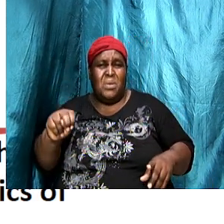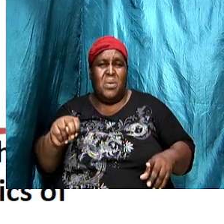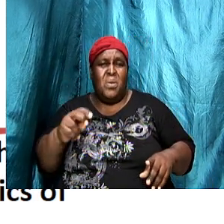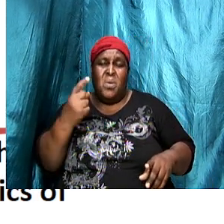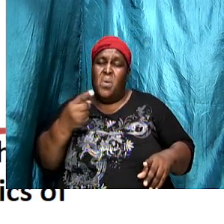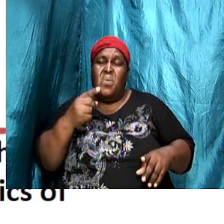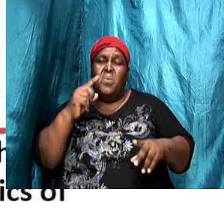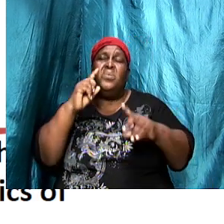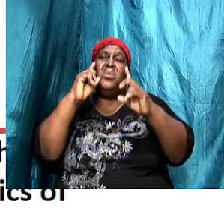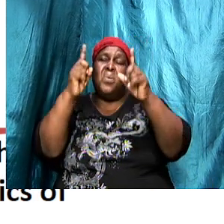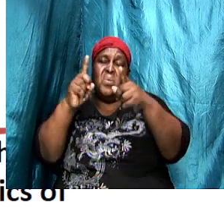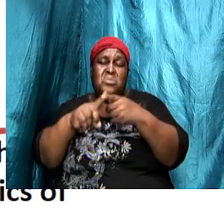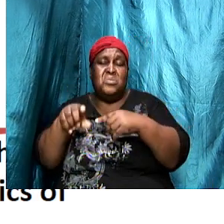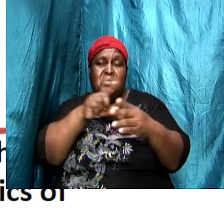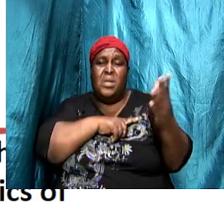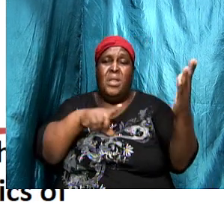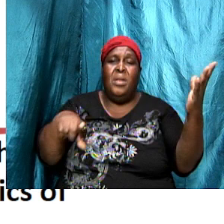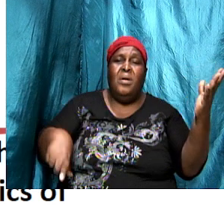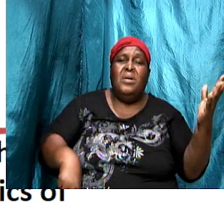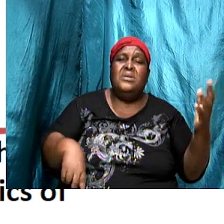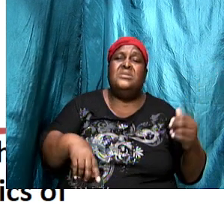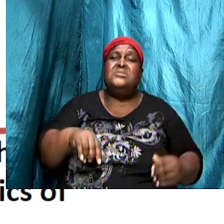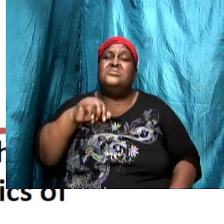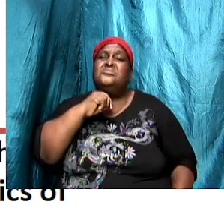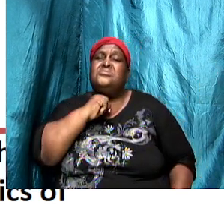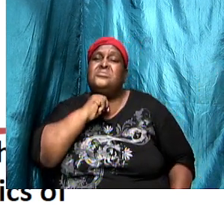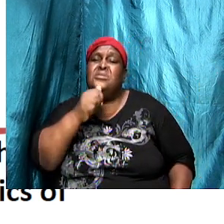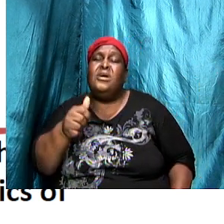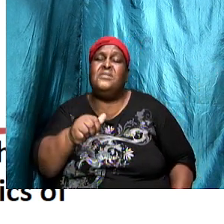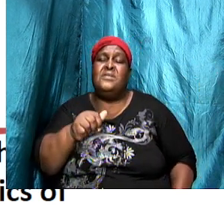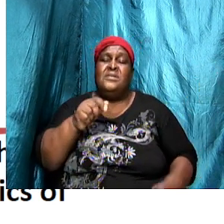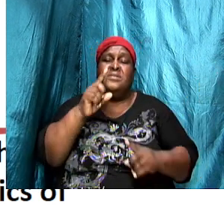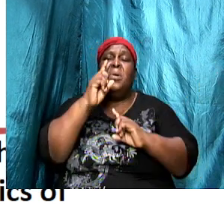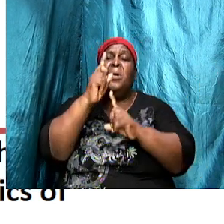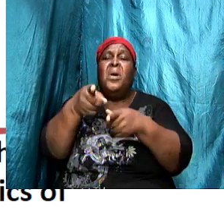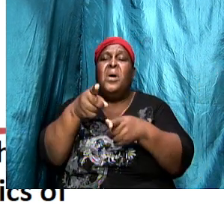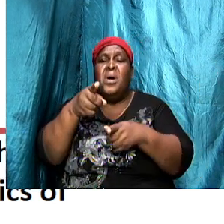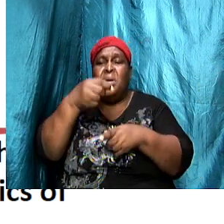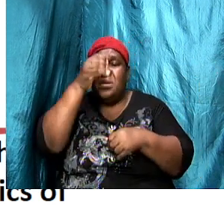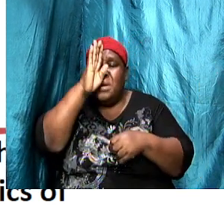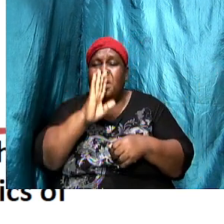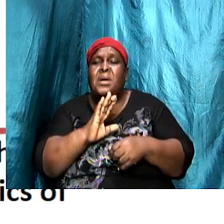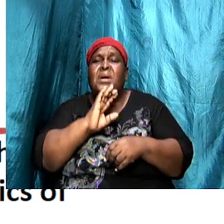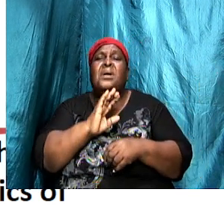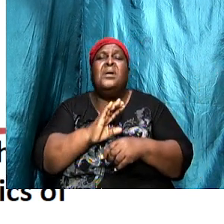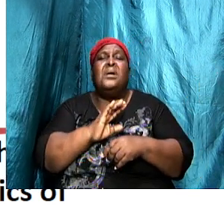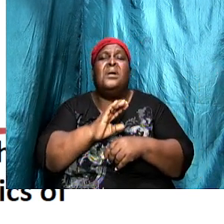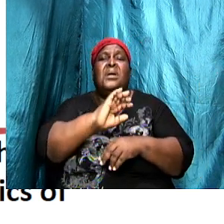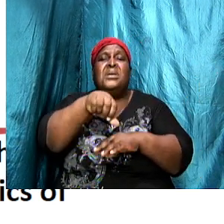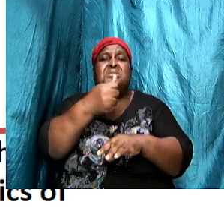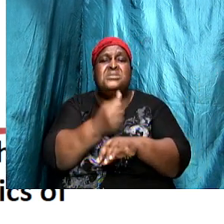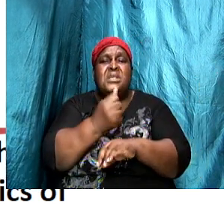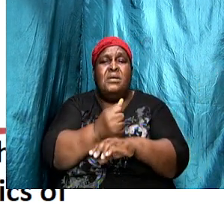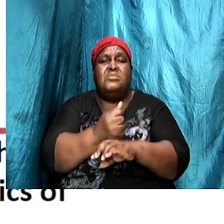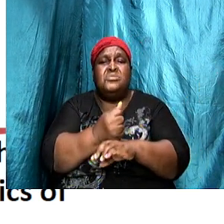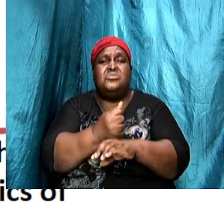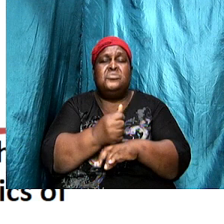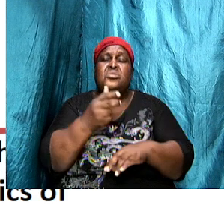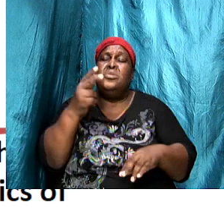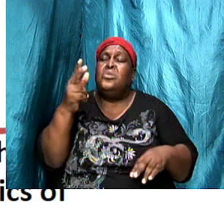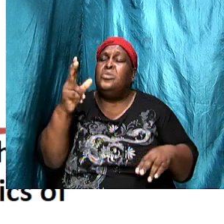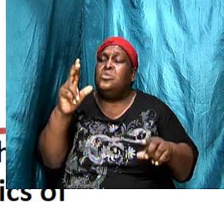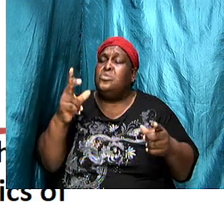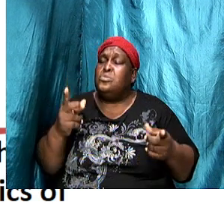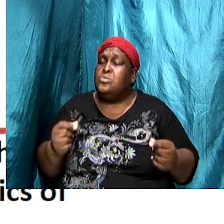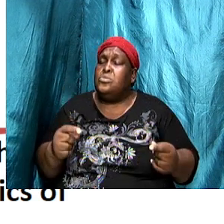Lord I only deal with the Lord that is not the order that God sets up so we do have our personal relationships and